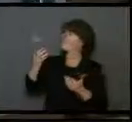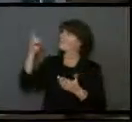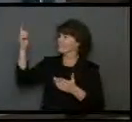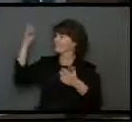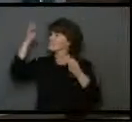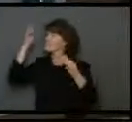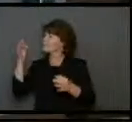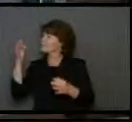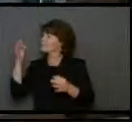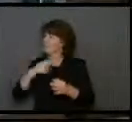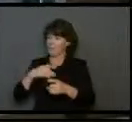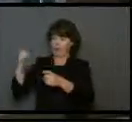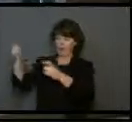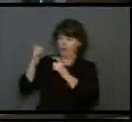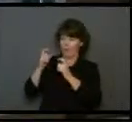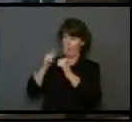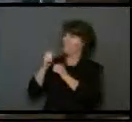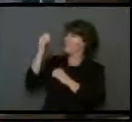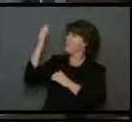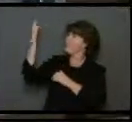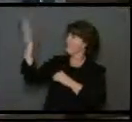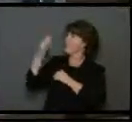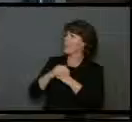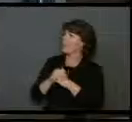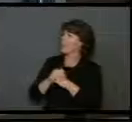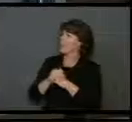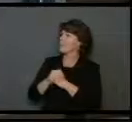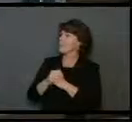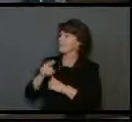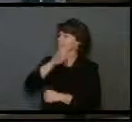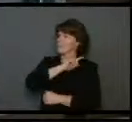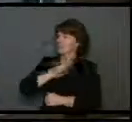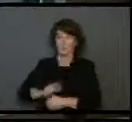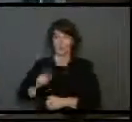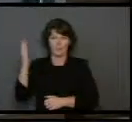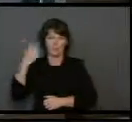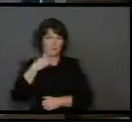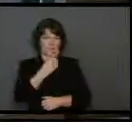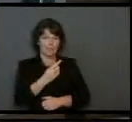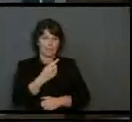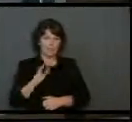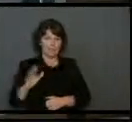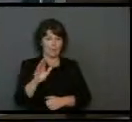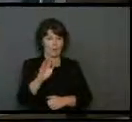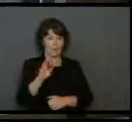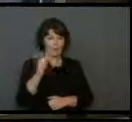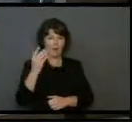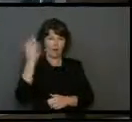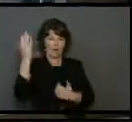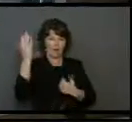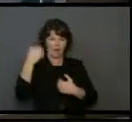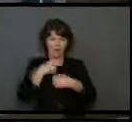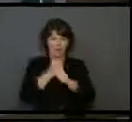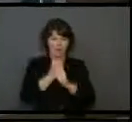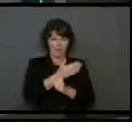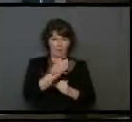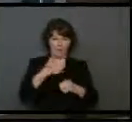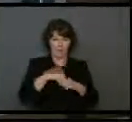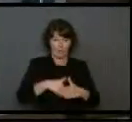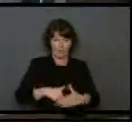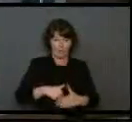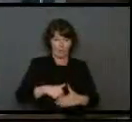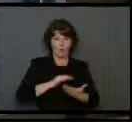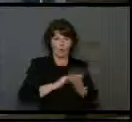and my reward is with my God. And now the Lord says, He who formed me in the womb to be his servant,